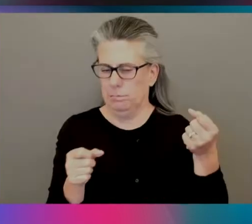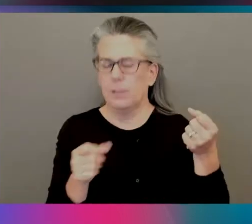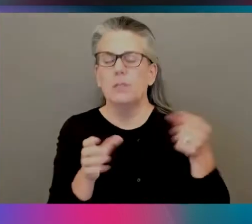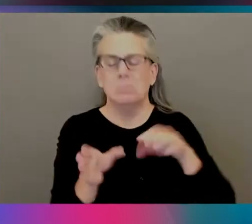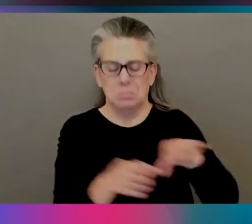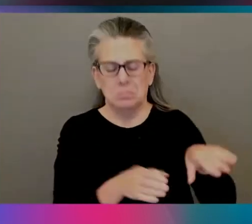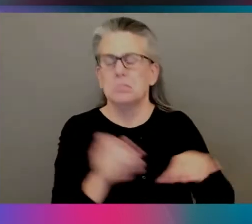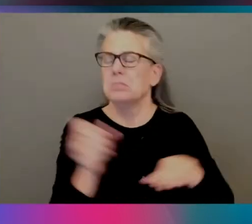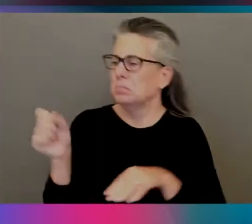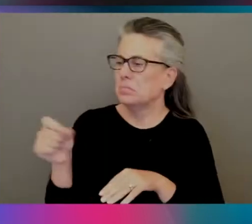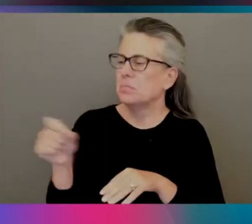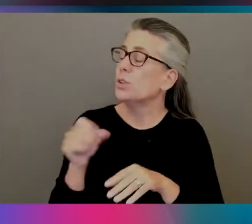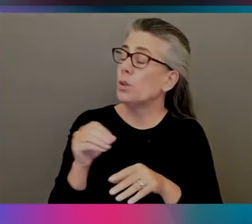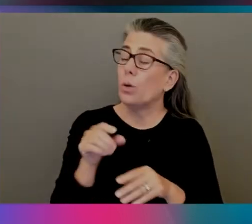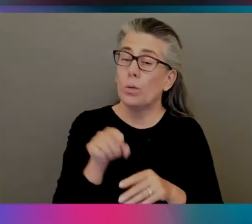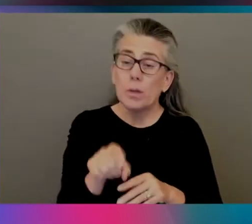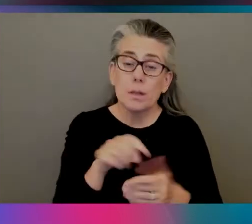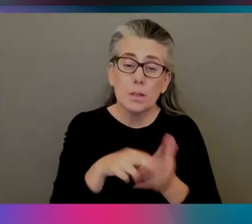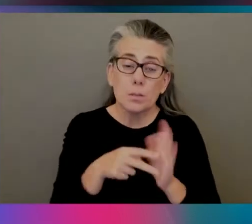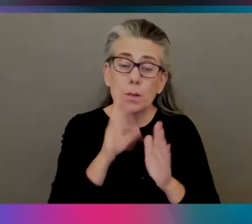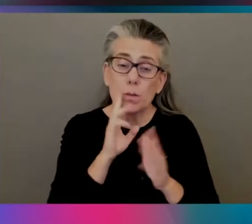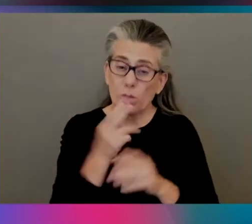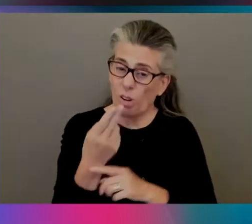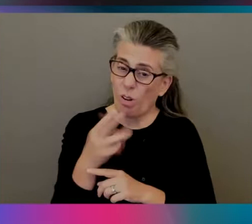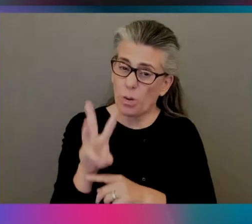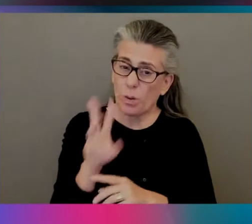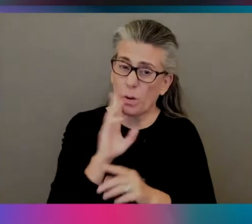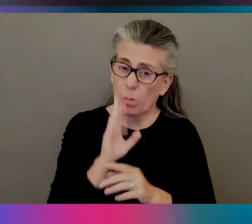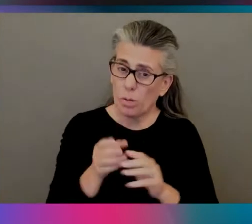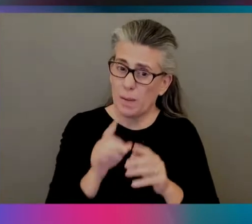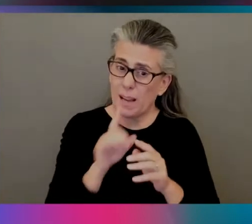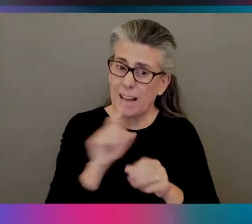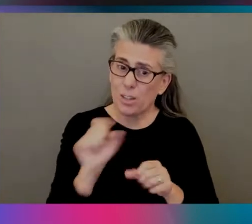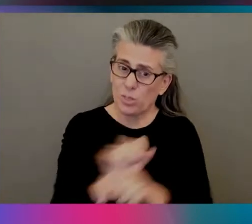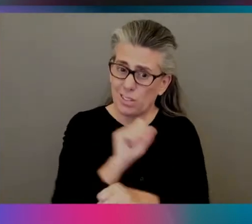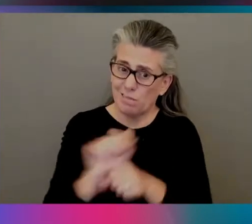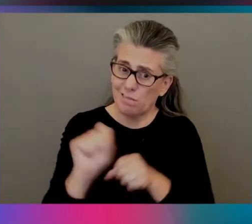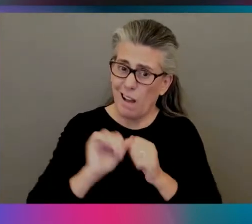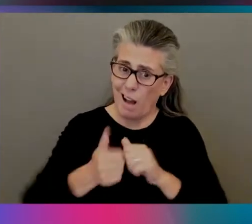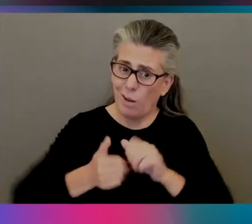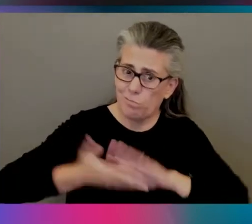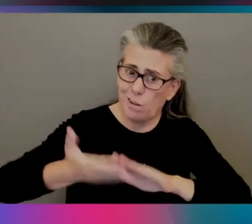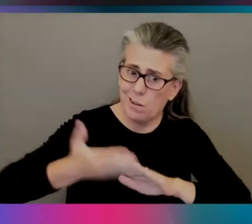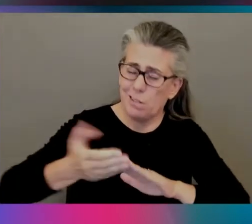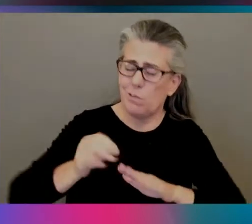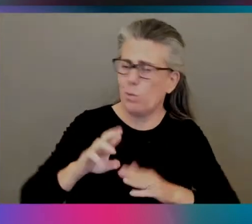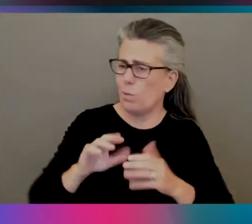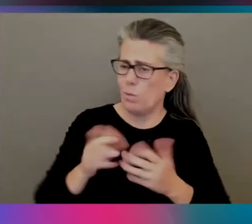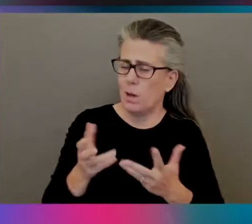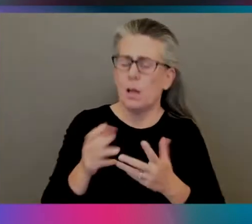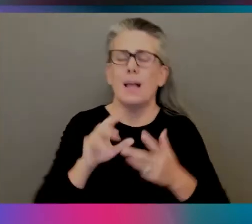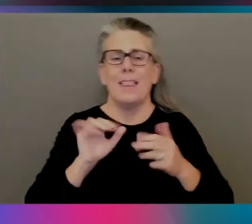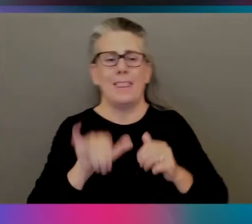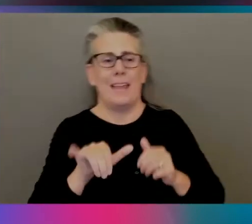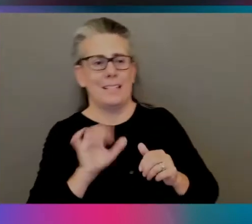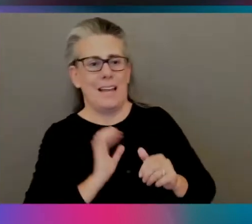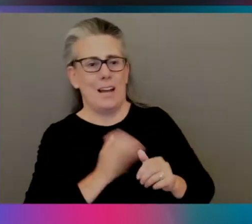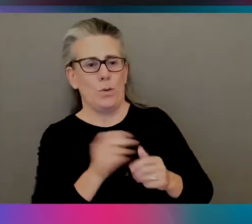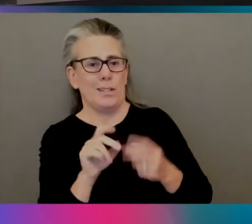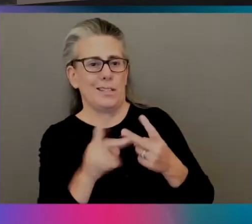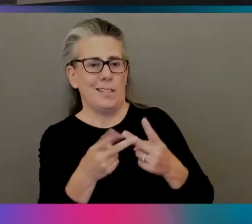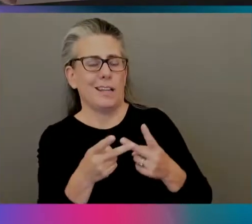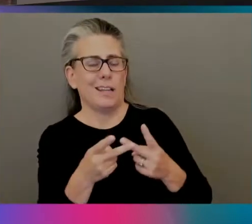where it's actually going to be run? So that's a great lead-in to sort of the second value add we provide to the AI ecosystem.